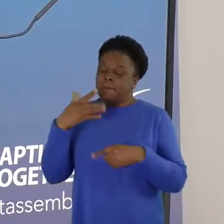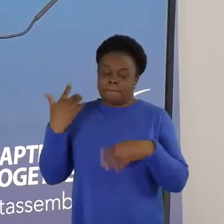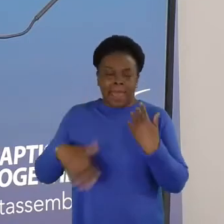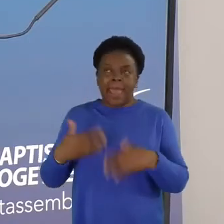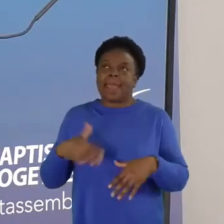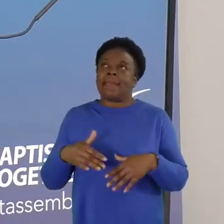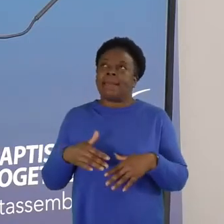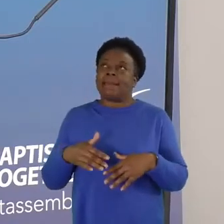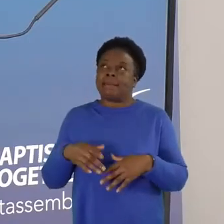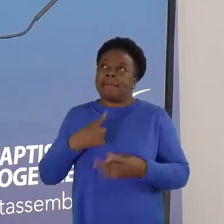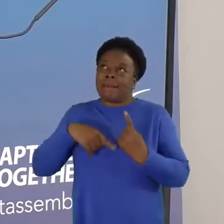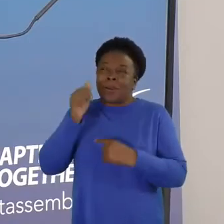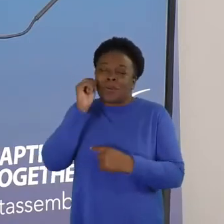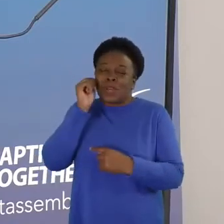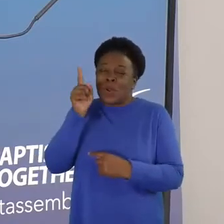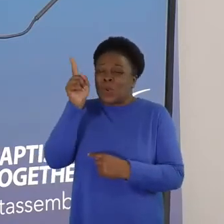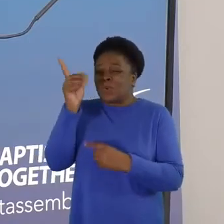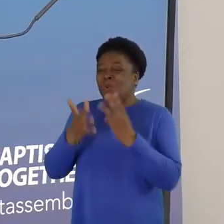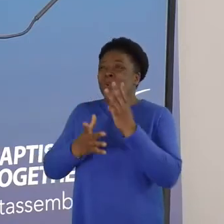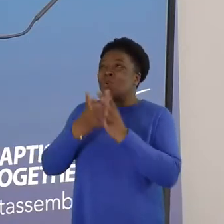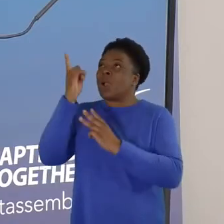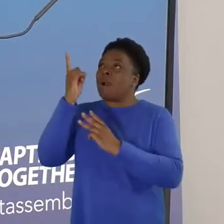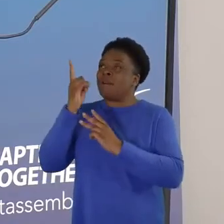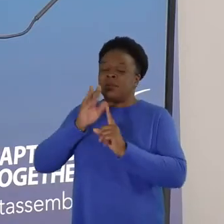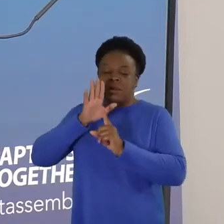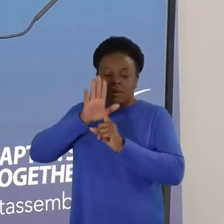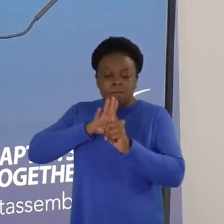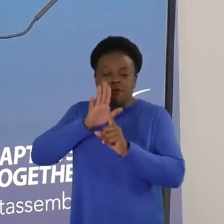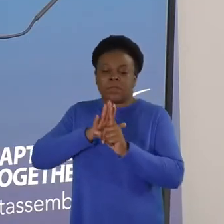God who comforts and restores.